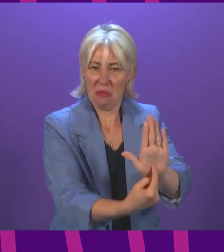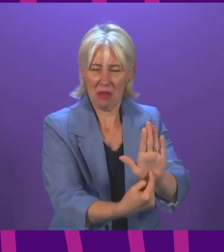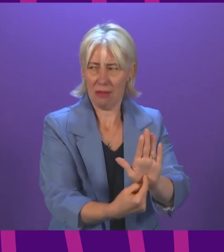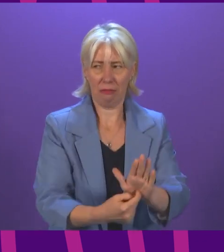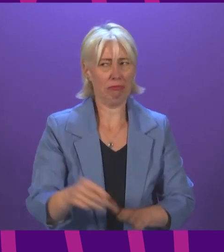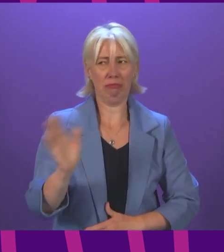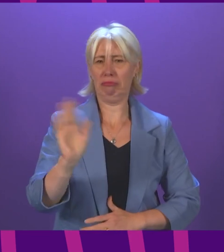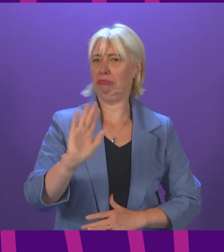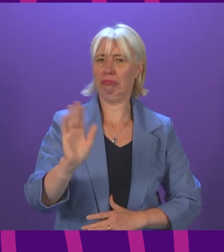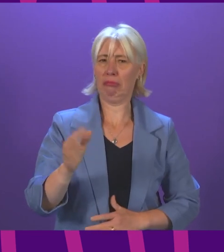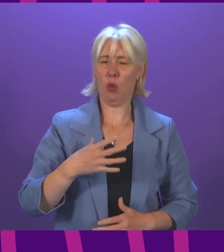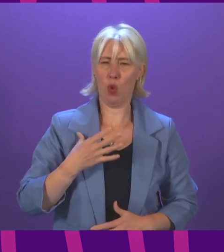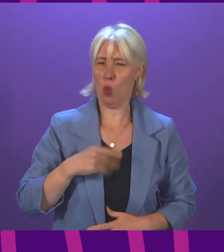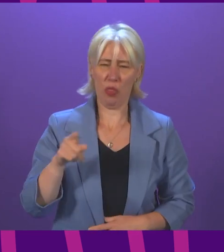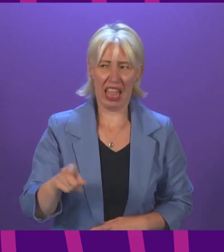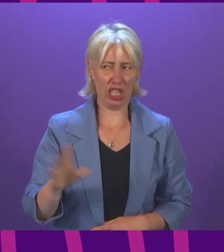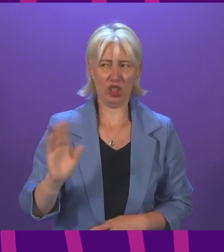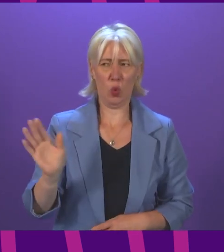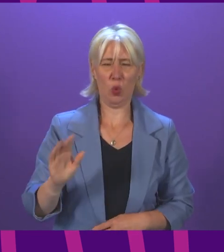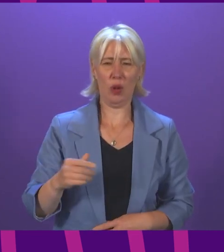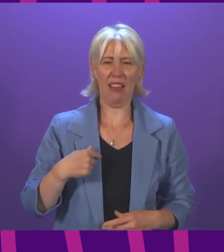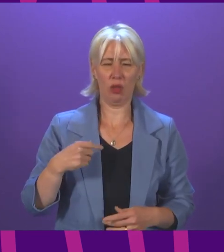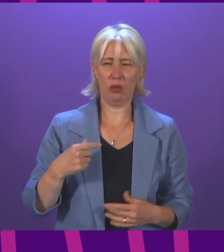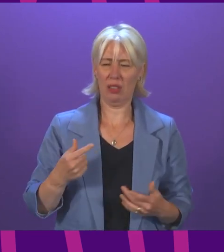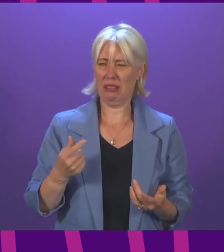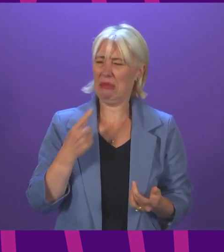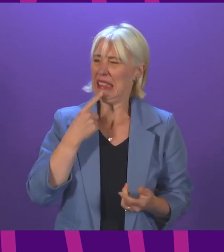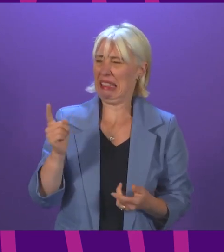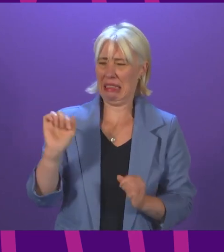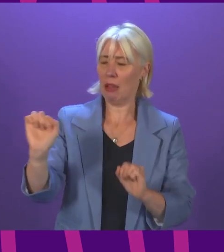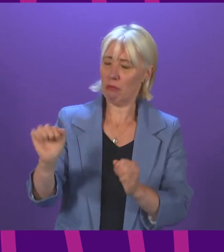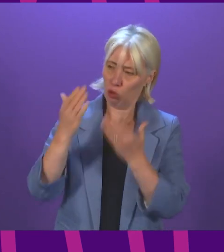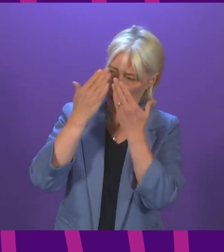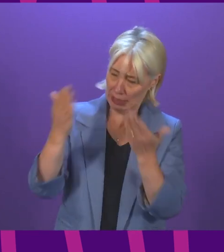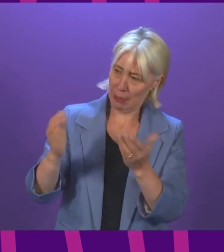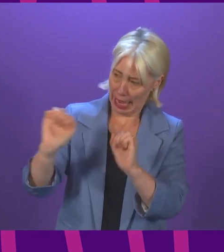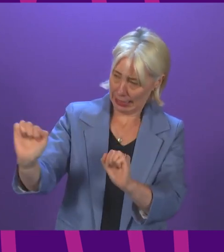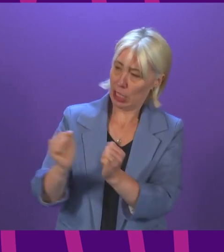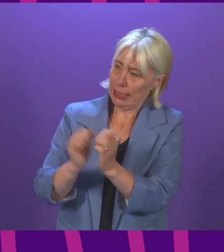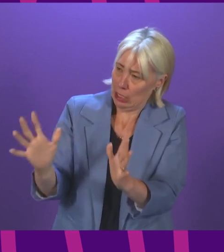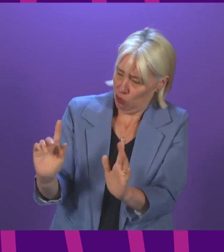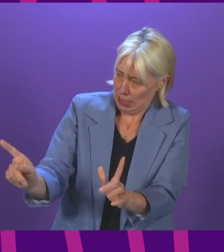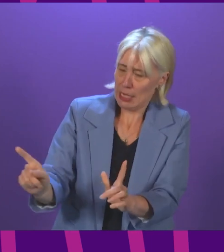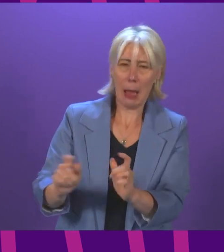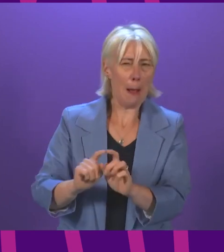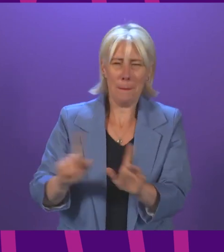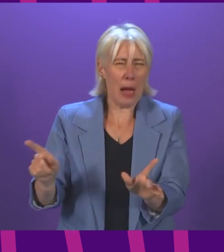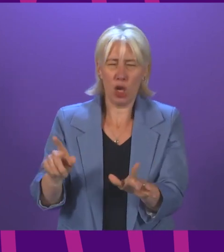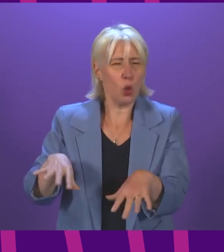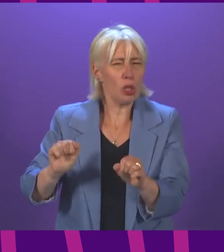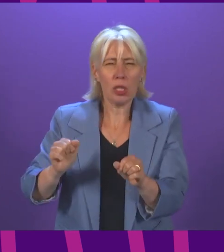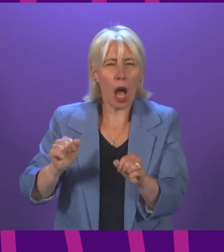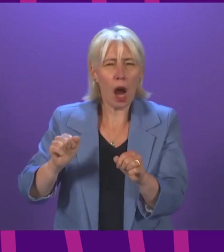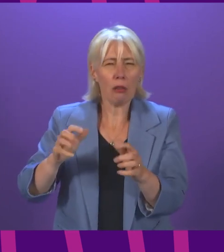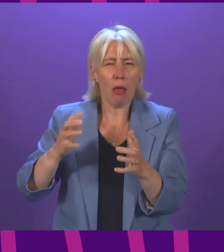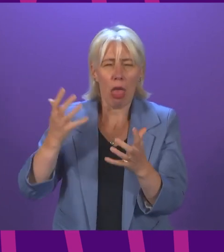not something that we are calling for. I would say to Mr Hoyt, although I respect the fact that he disagrees, he shouldn't be trying to create confusion